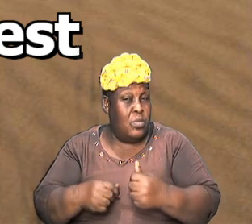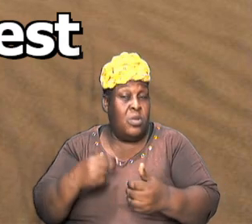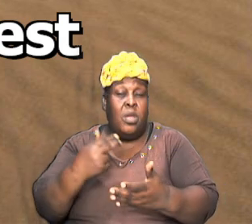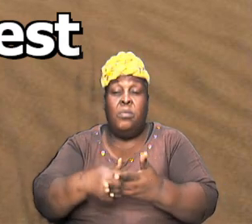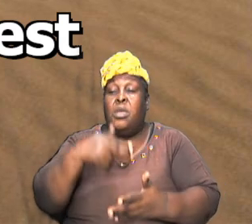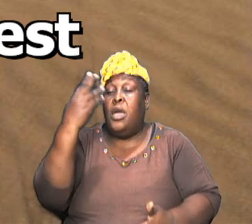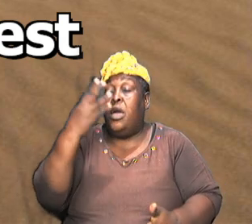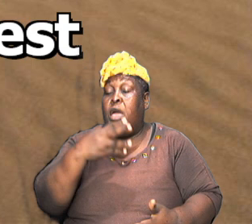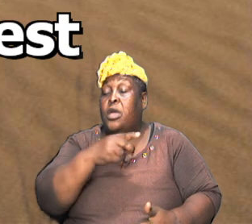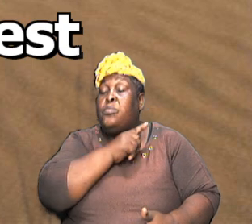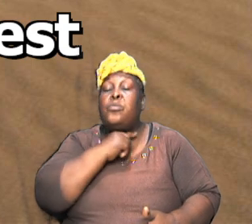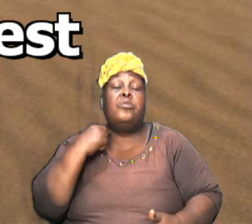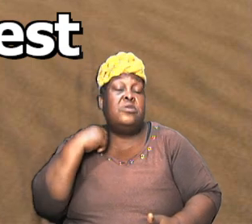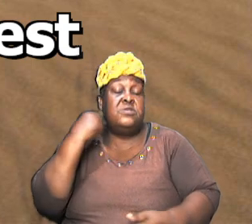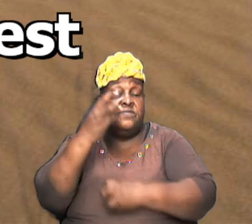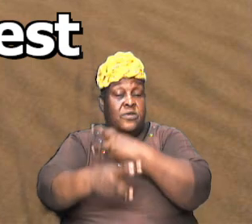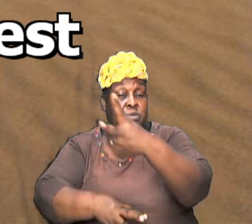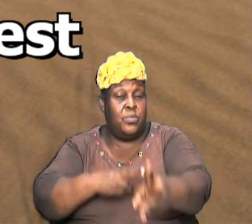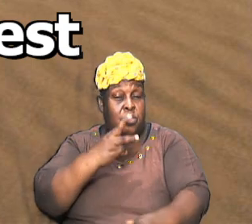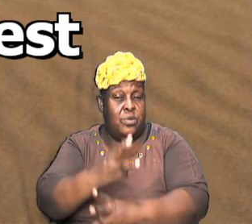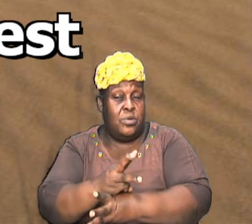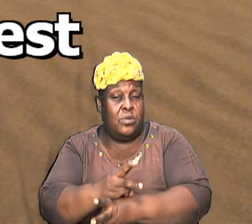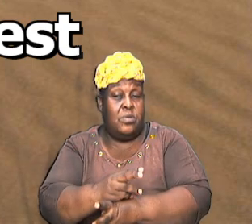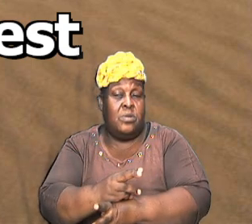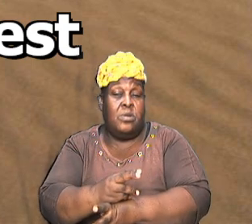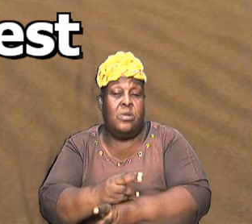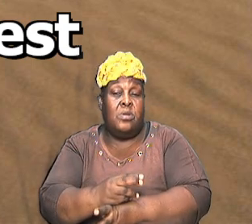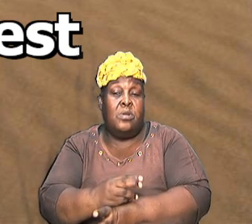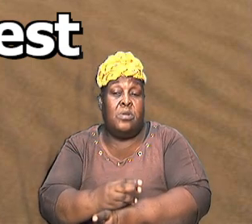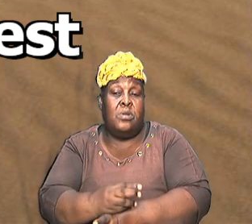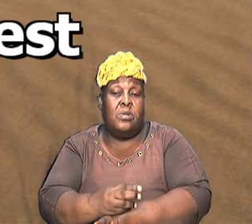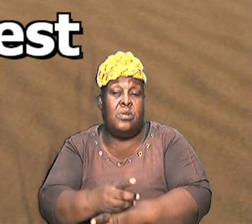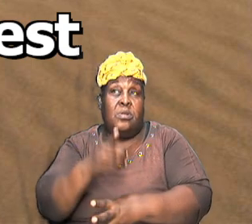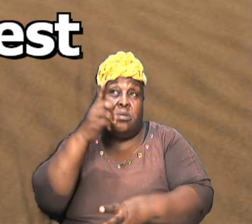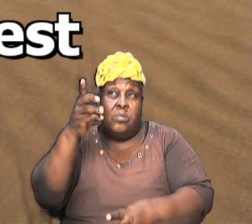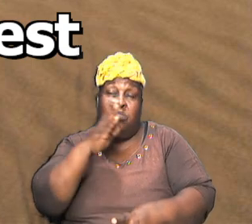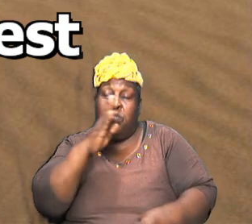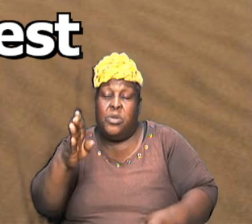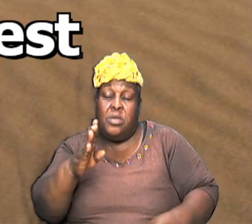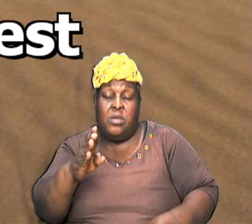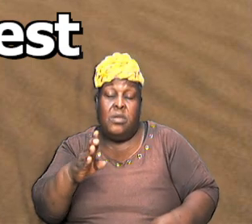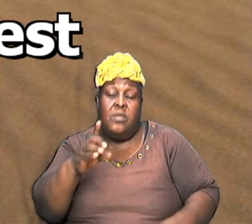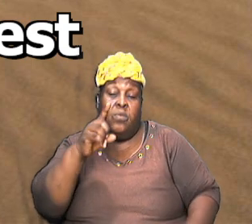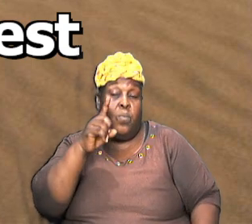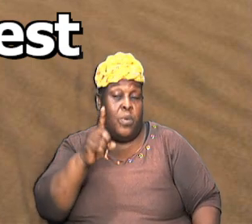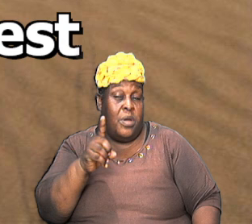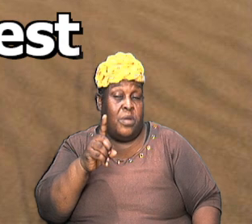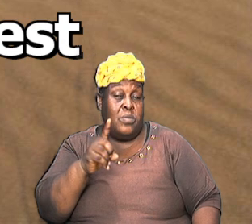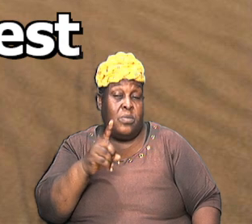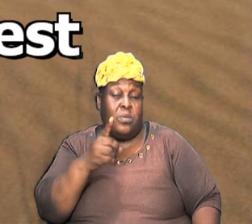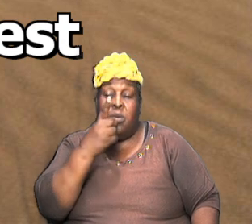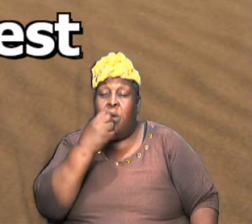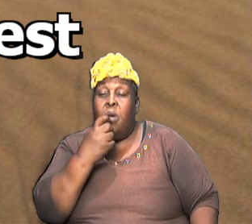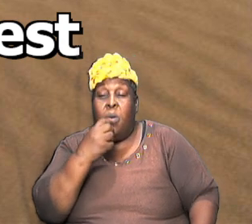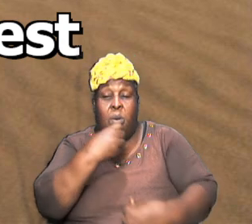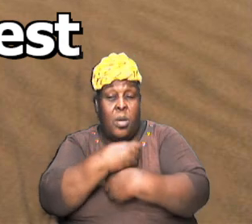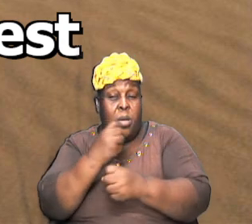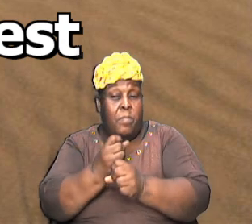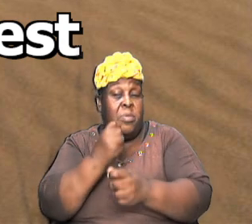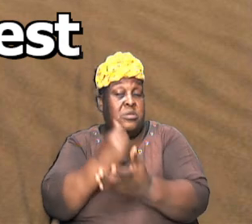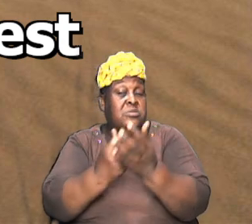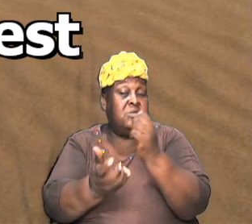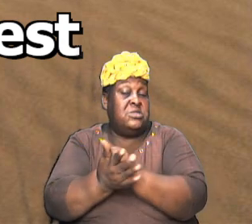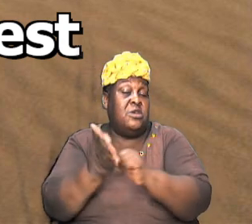high priest for the entire world and he will be the one who makes the